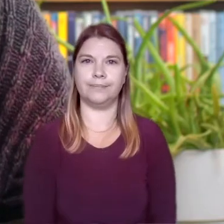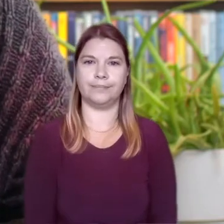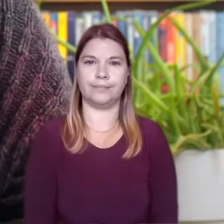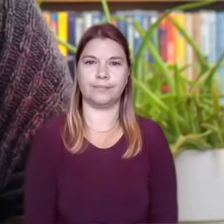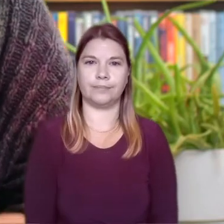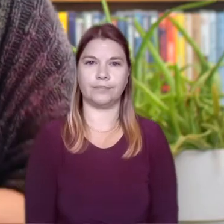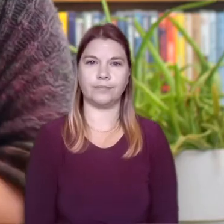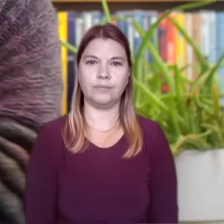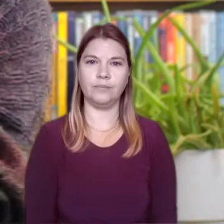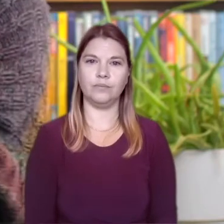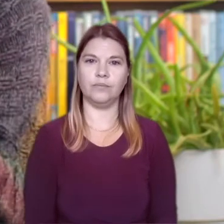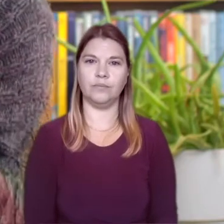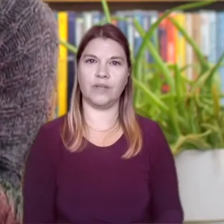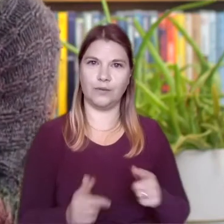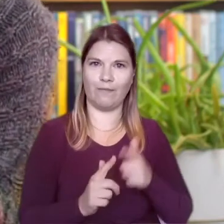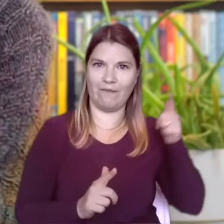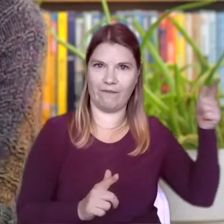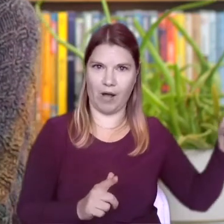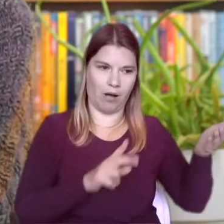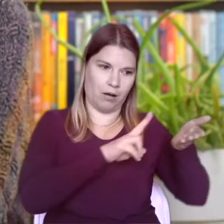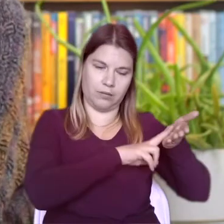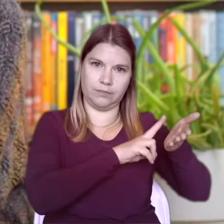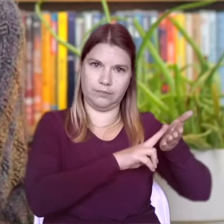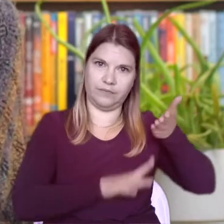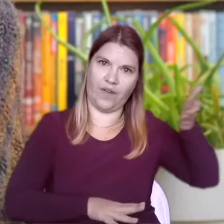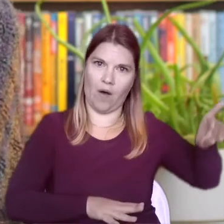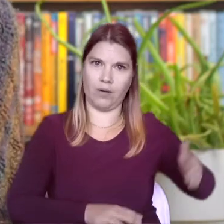First, let's tap our palms far away from our ears.